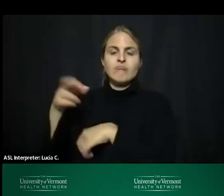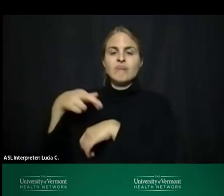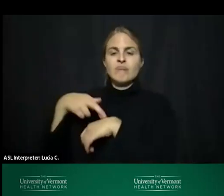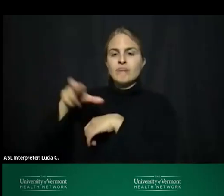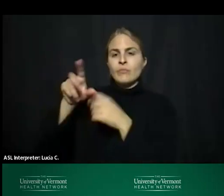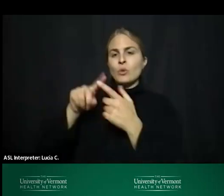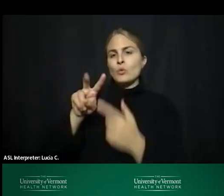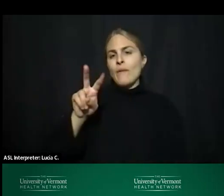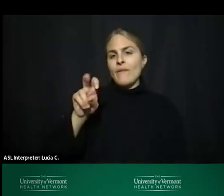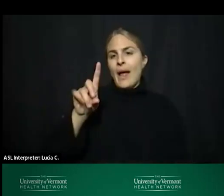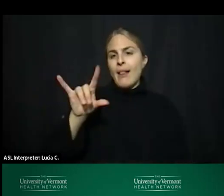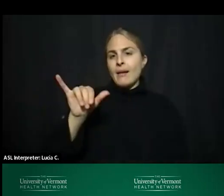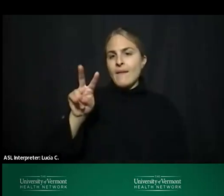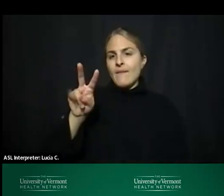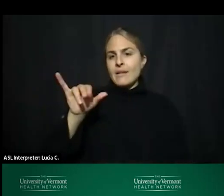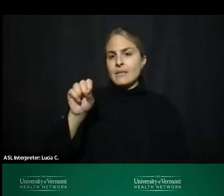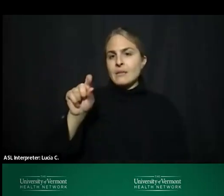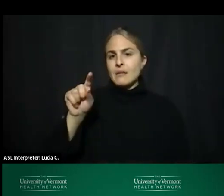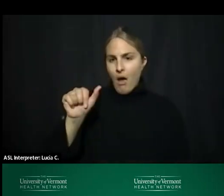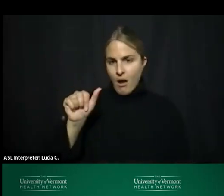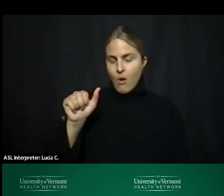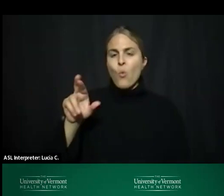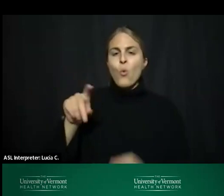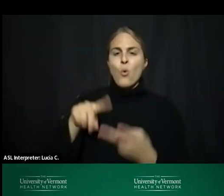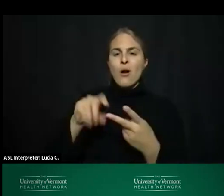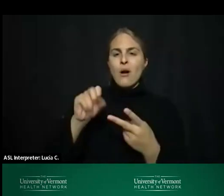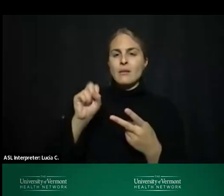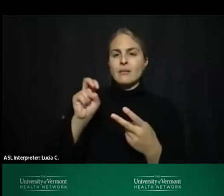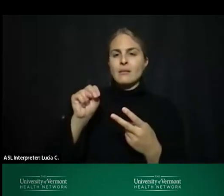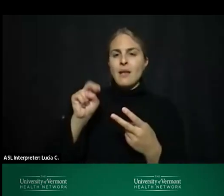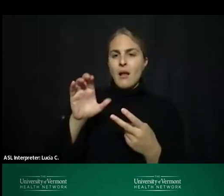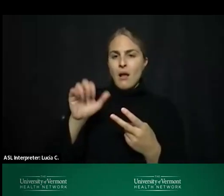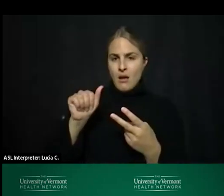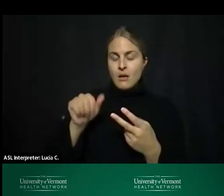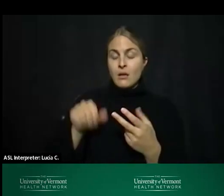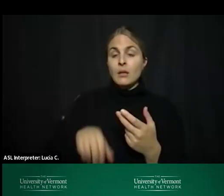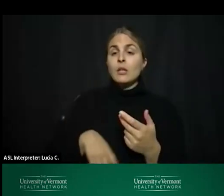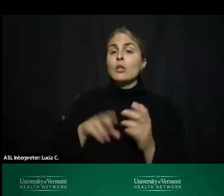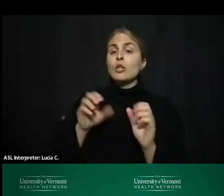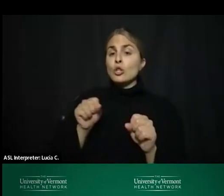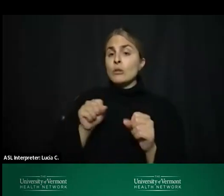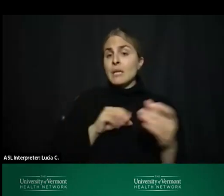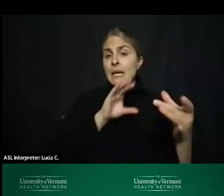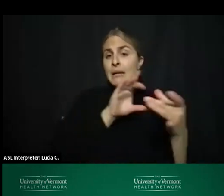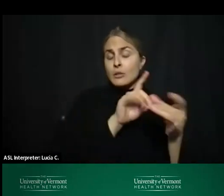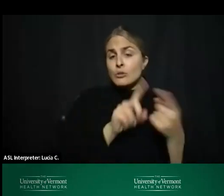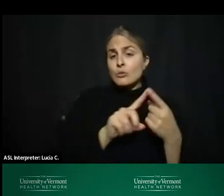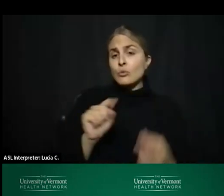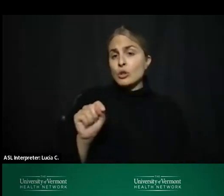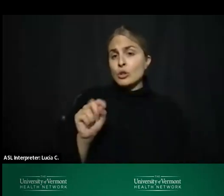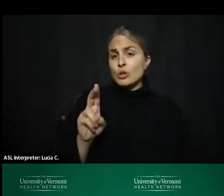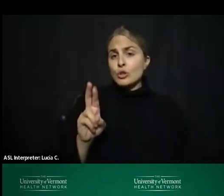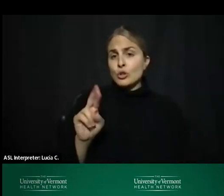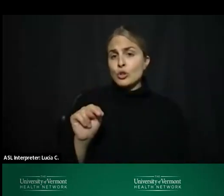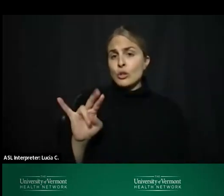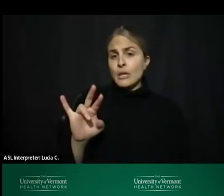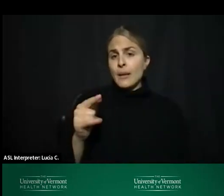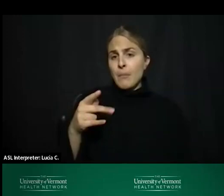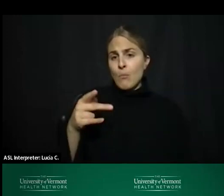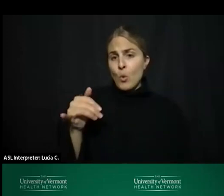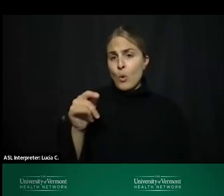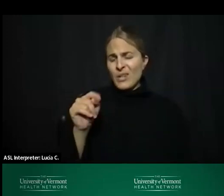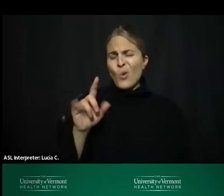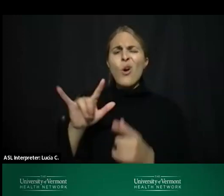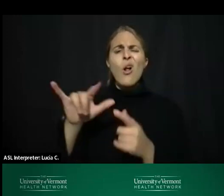to valley vista or seneca it could be a connection to turning point or other outpatient